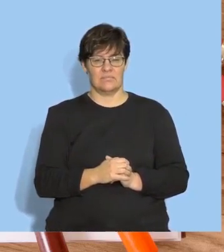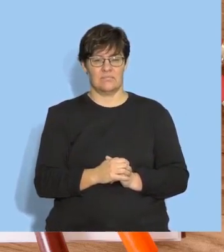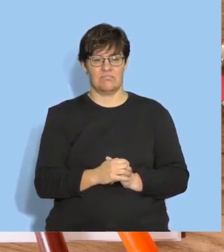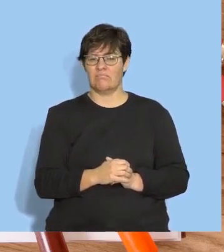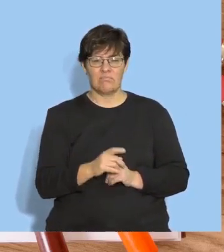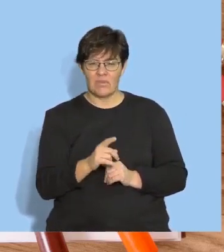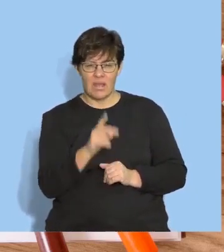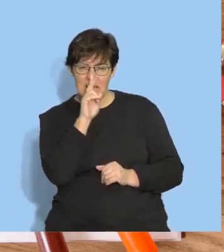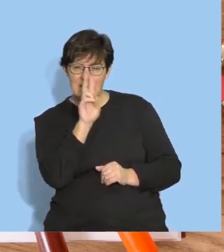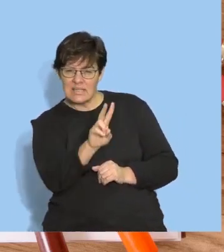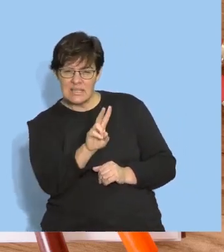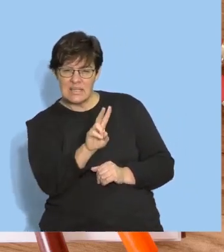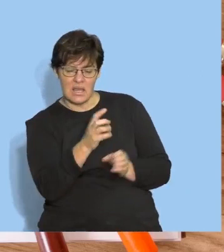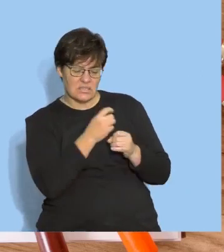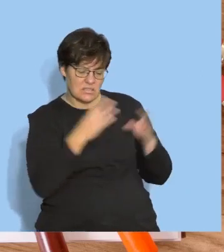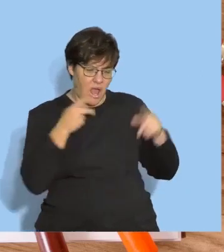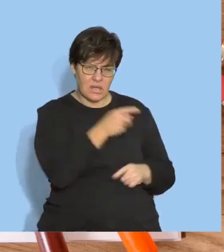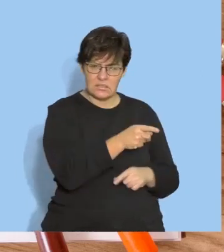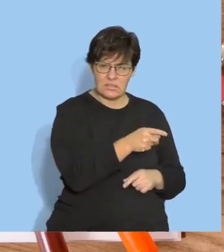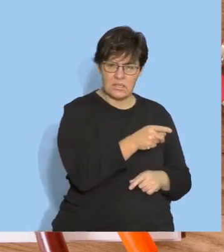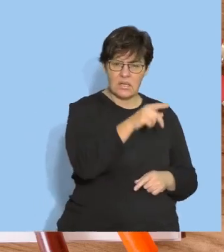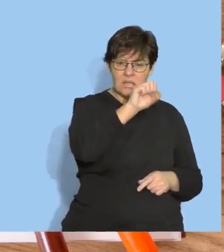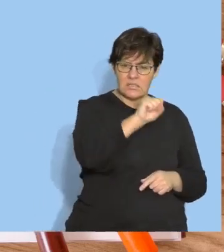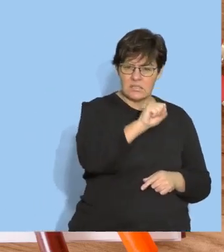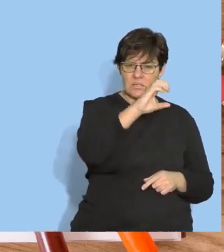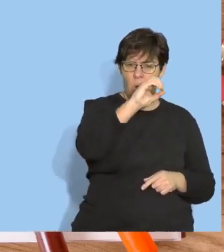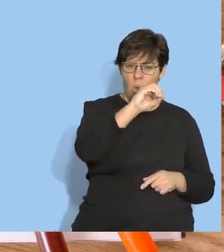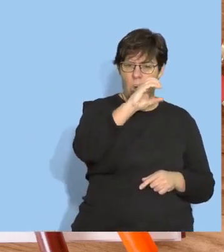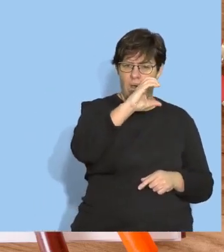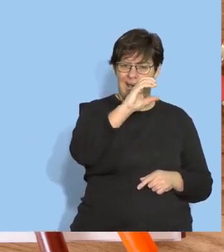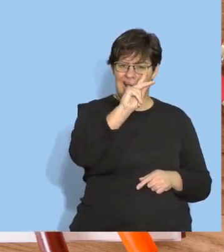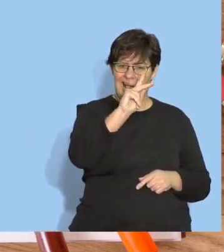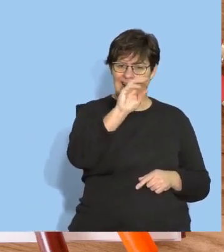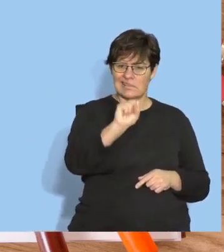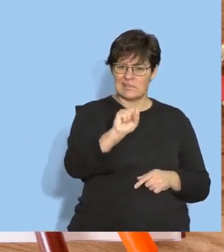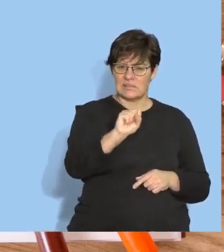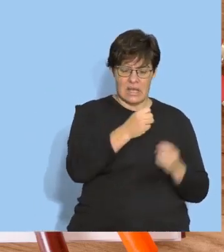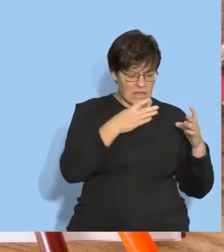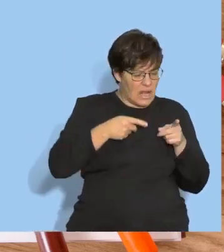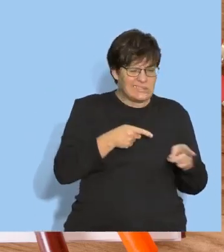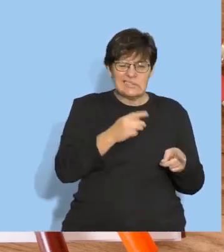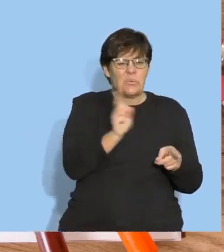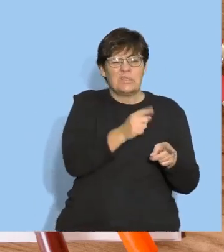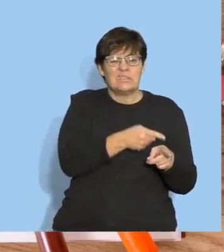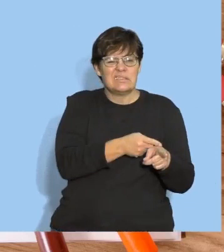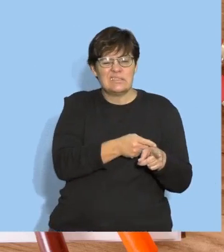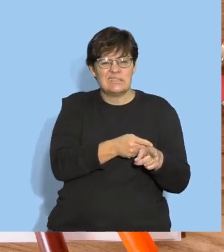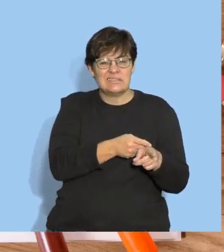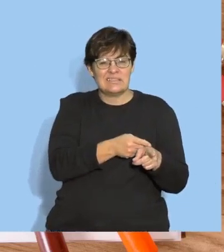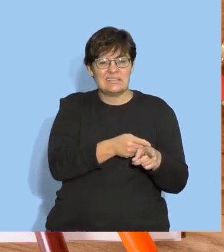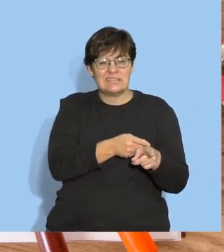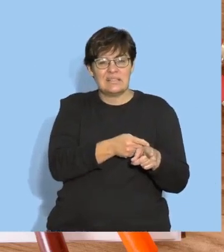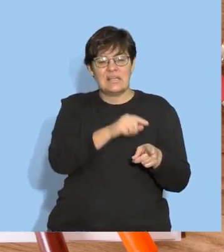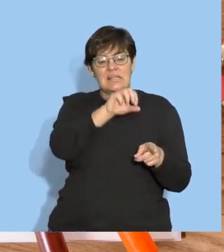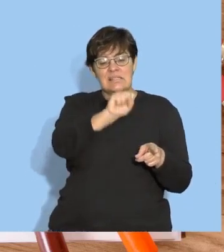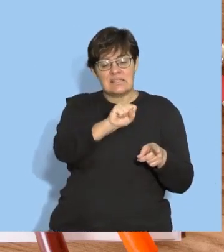What sound do you hear at the beginning of sss, a, k, sss? Let me